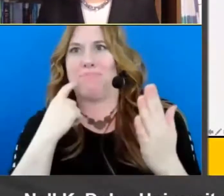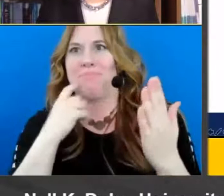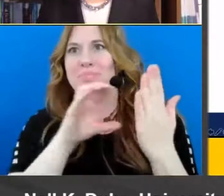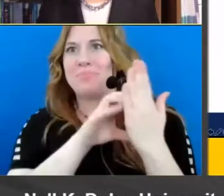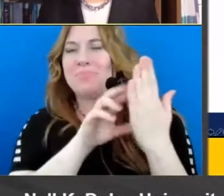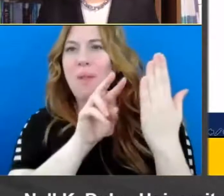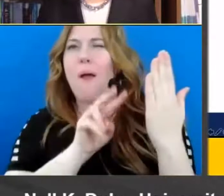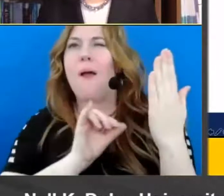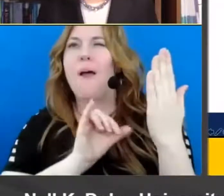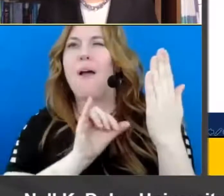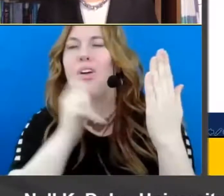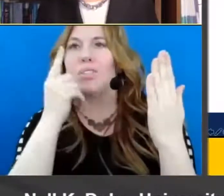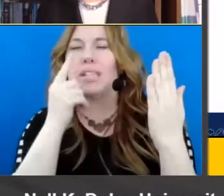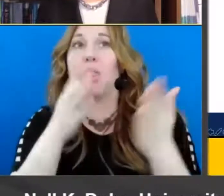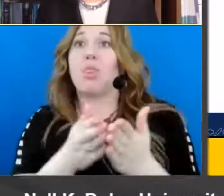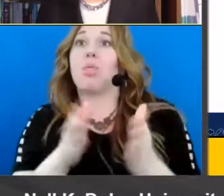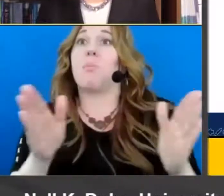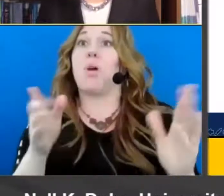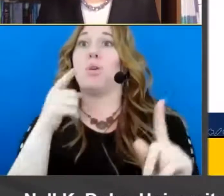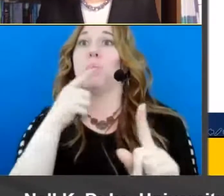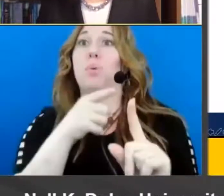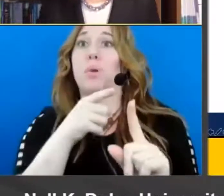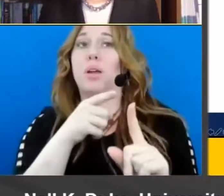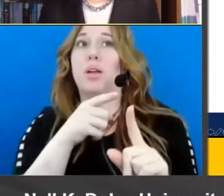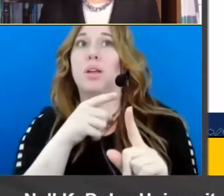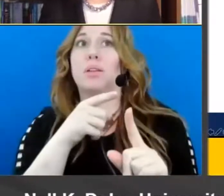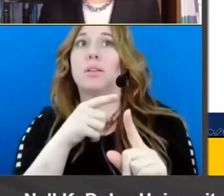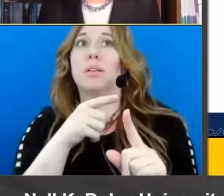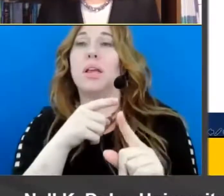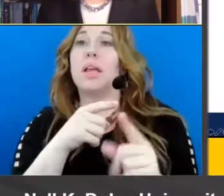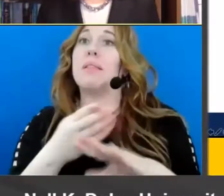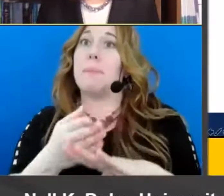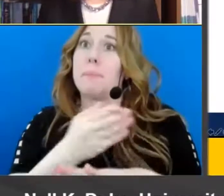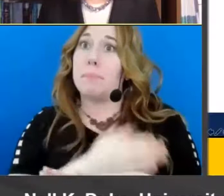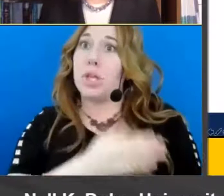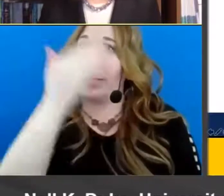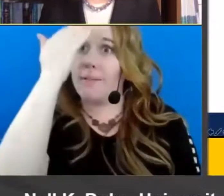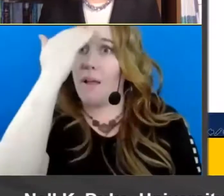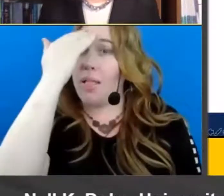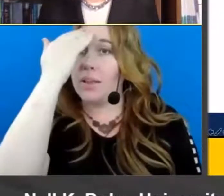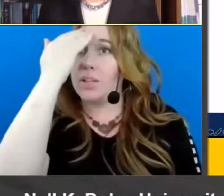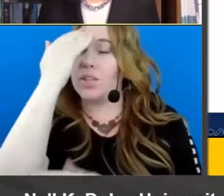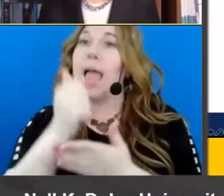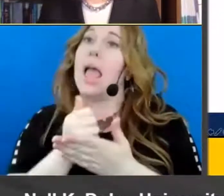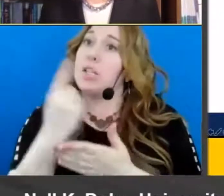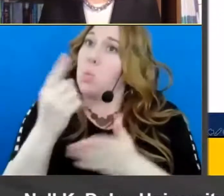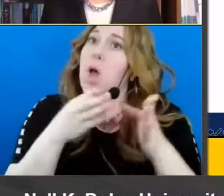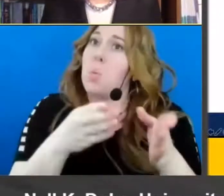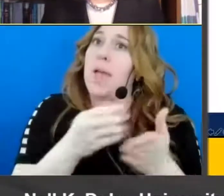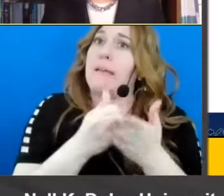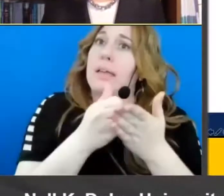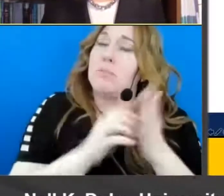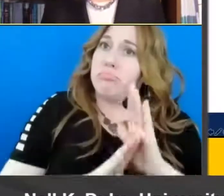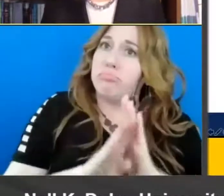supporting the broader point that um building students knowledge is a way that we can foster reading comprehension development